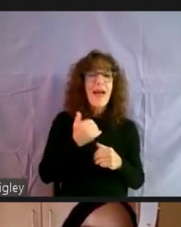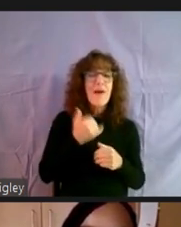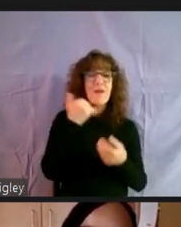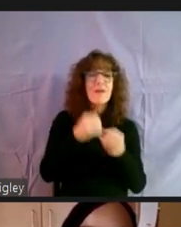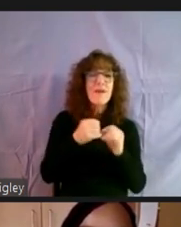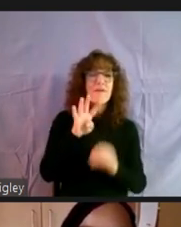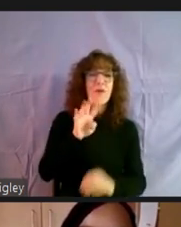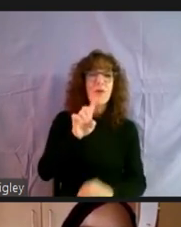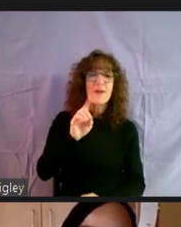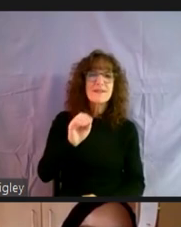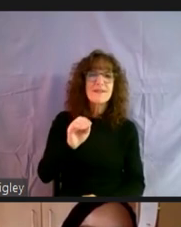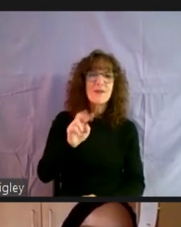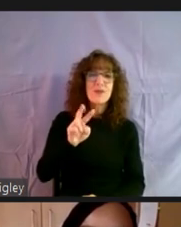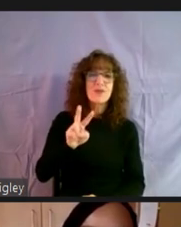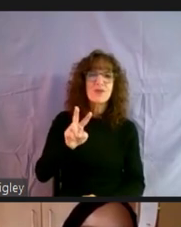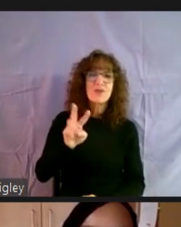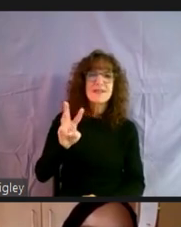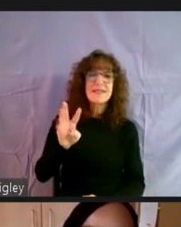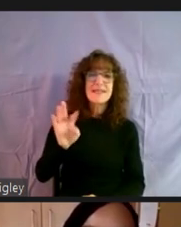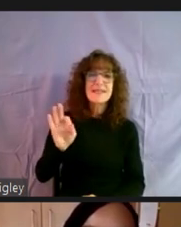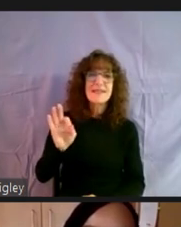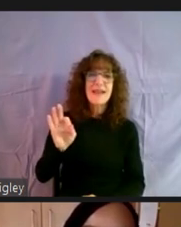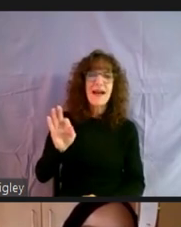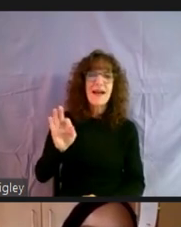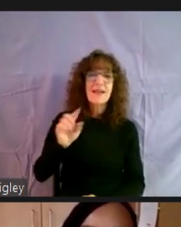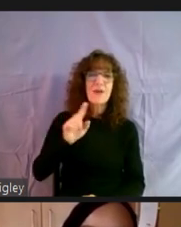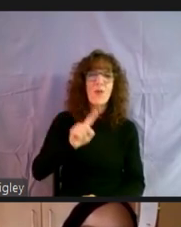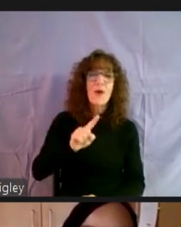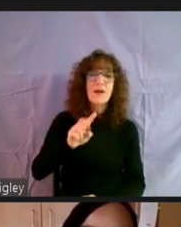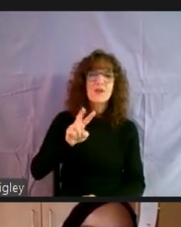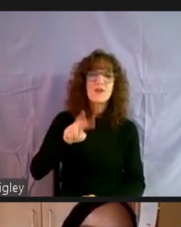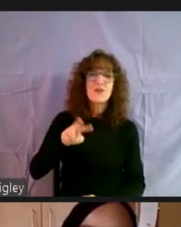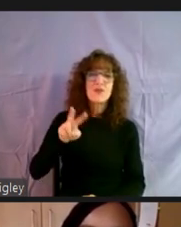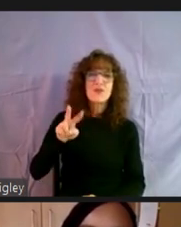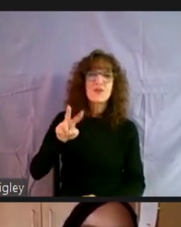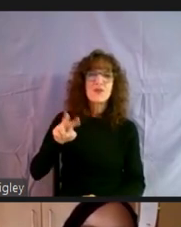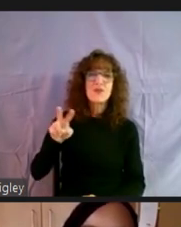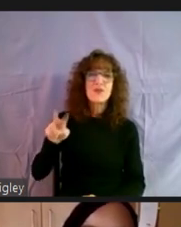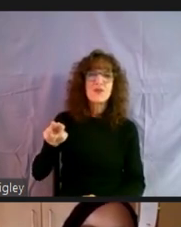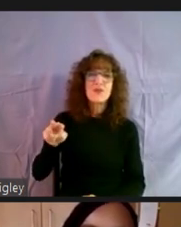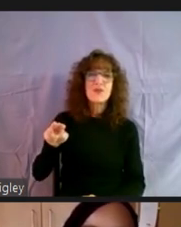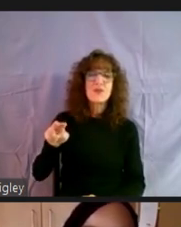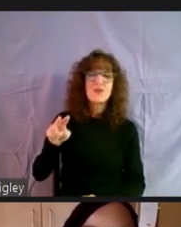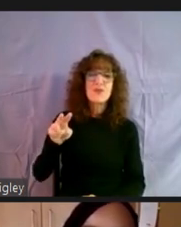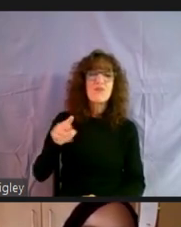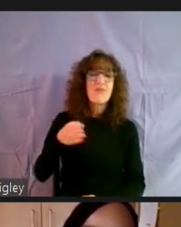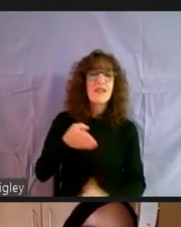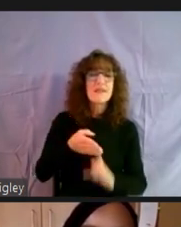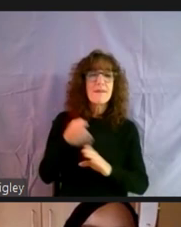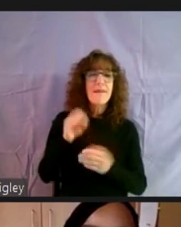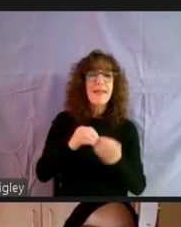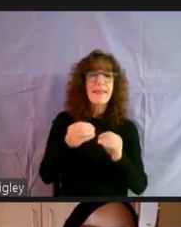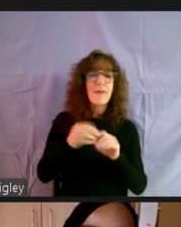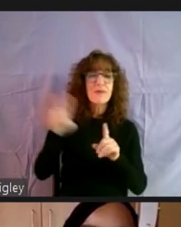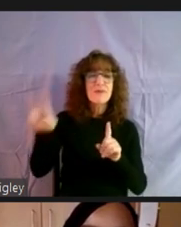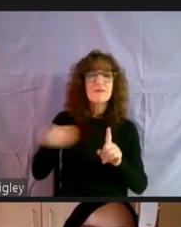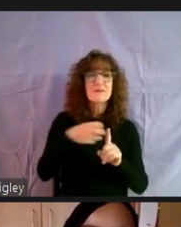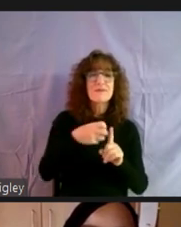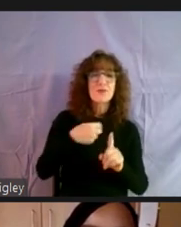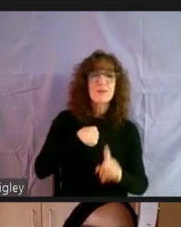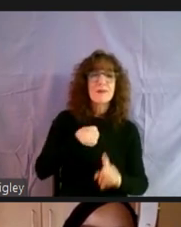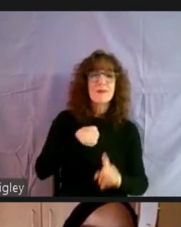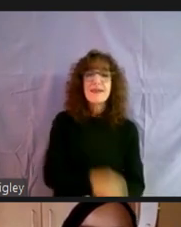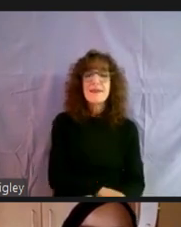102691222. That's amazing. And then she'll be routed to me. Okay.